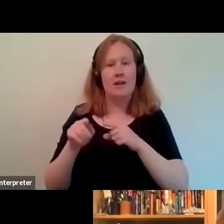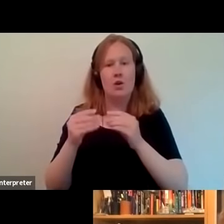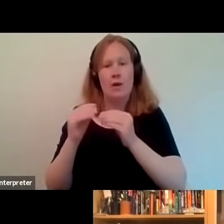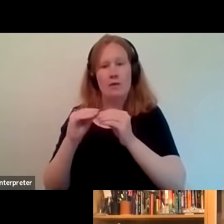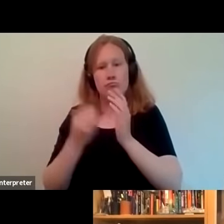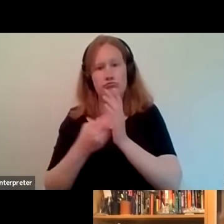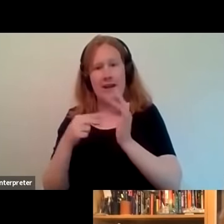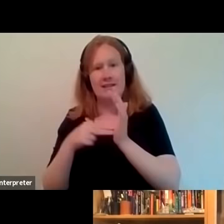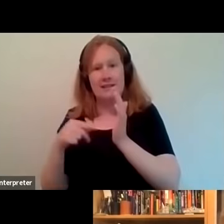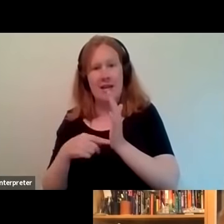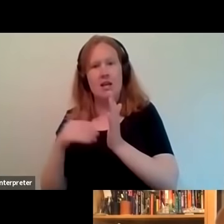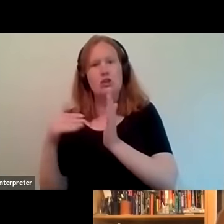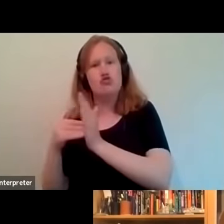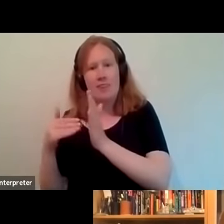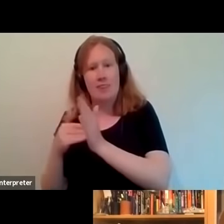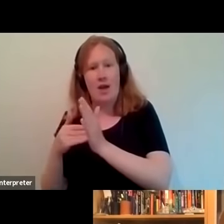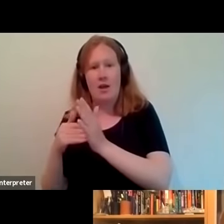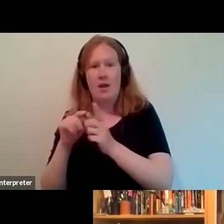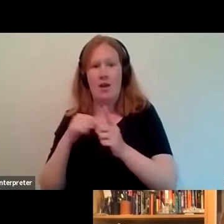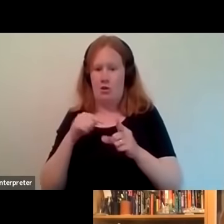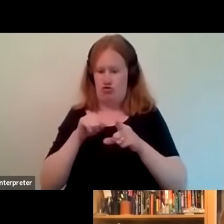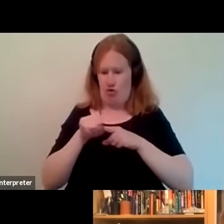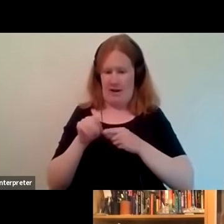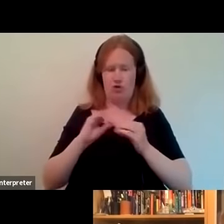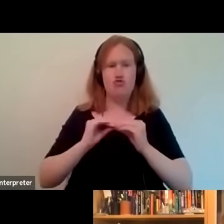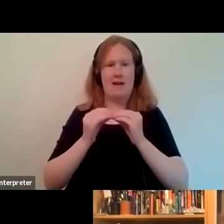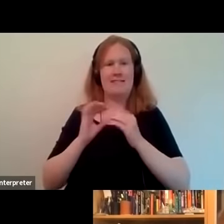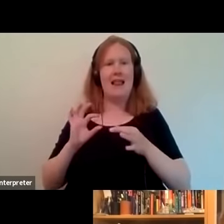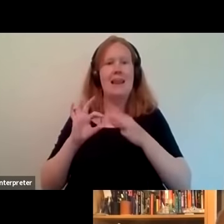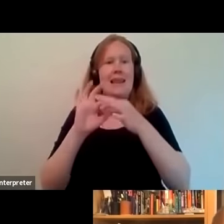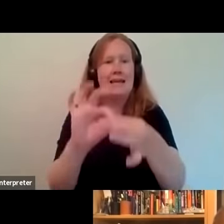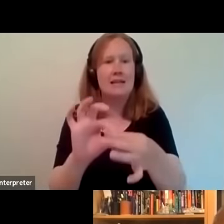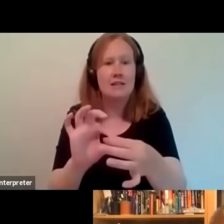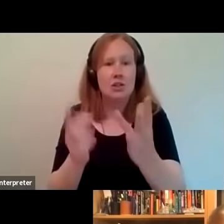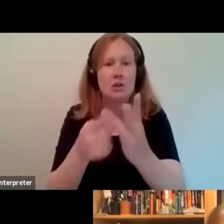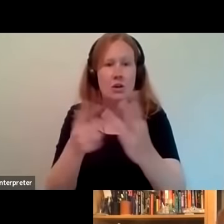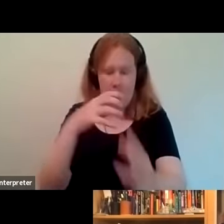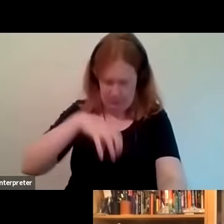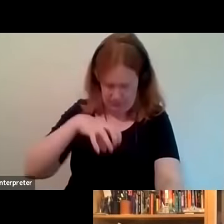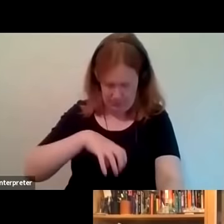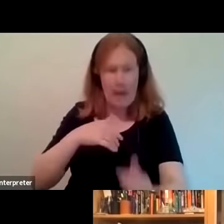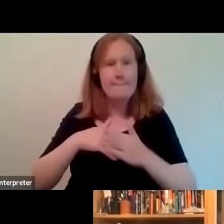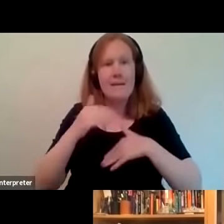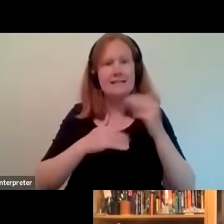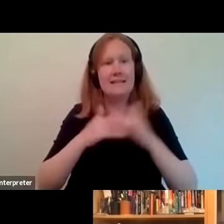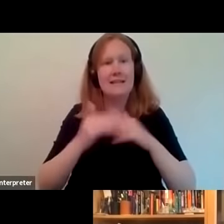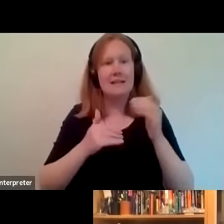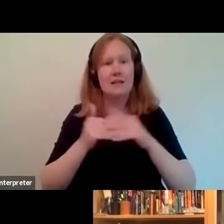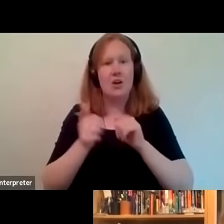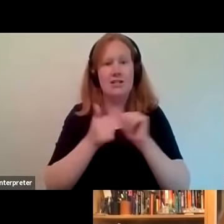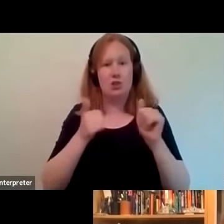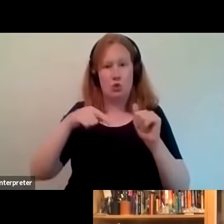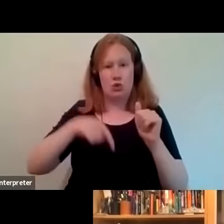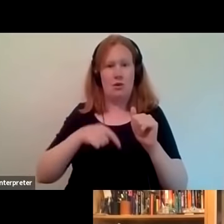and aretha is provide that link uh to another building or institution that's considered uh